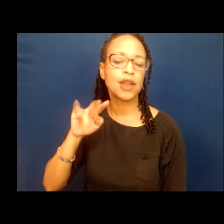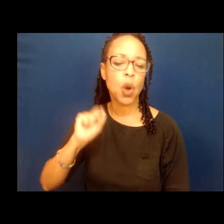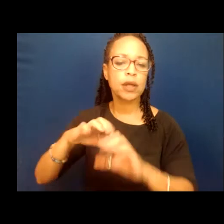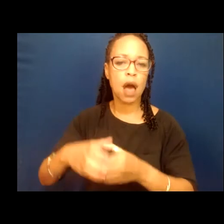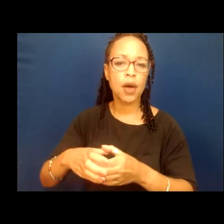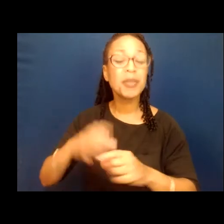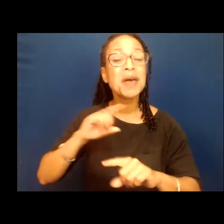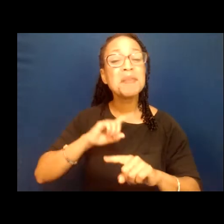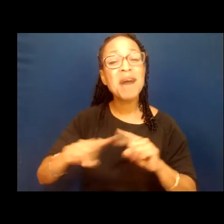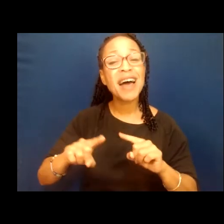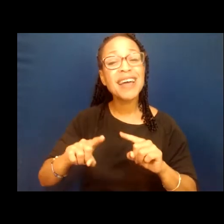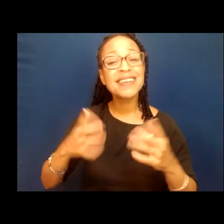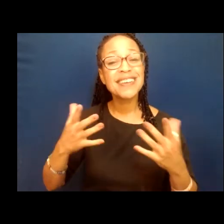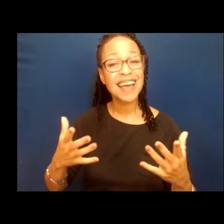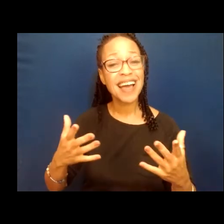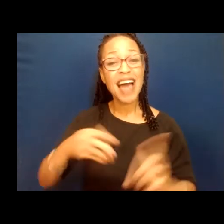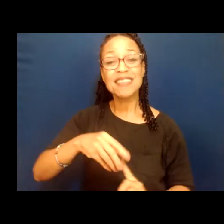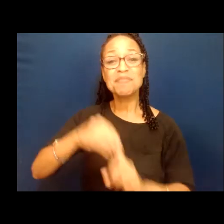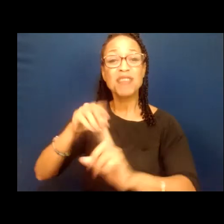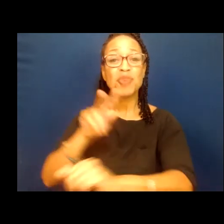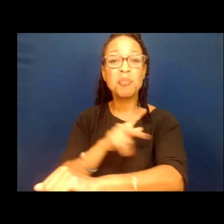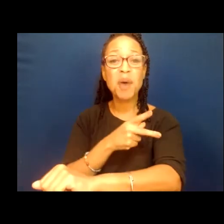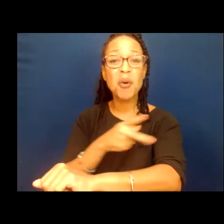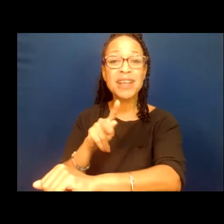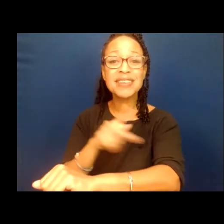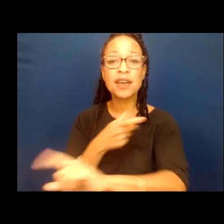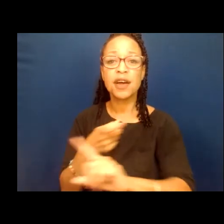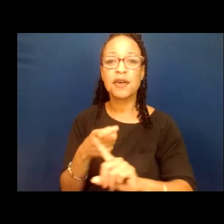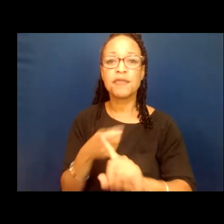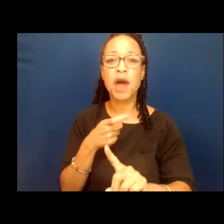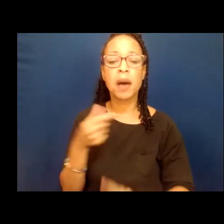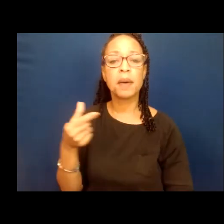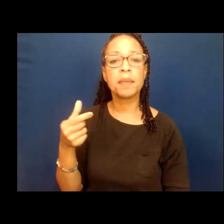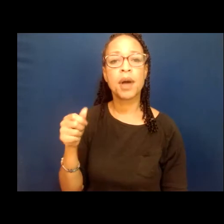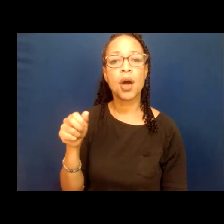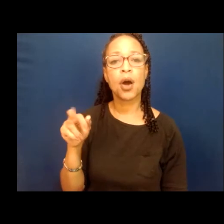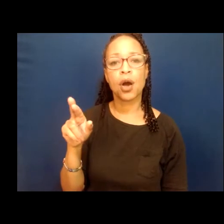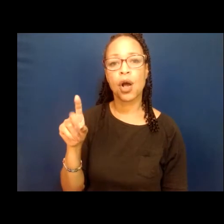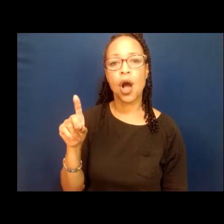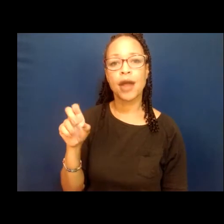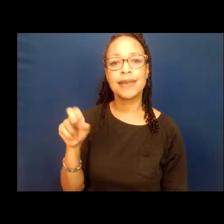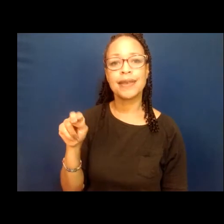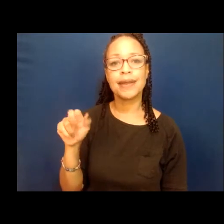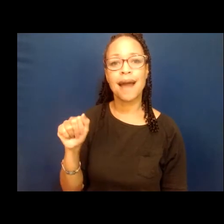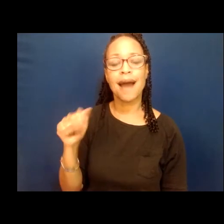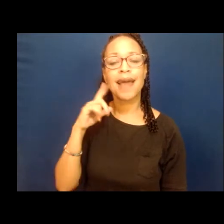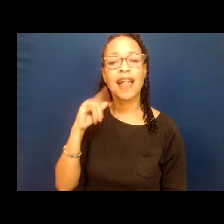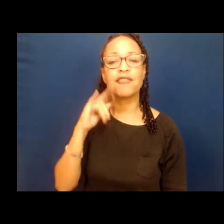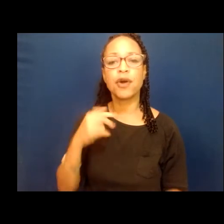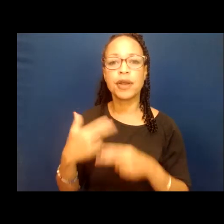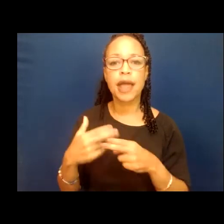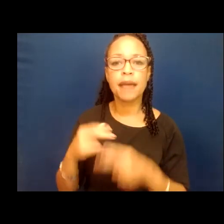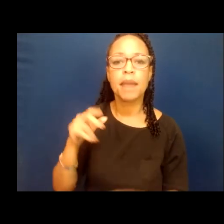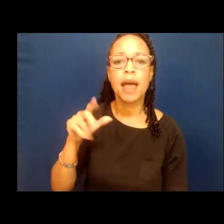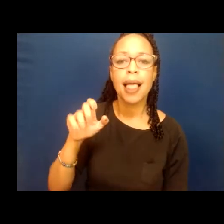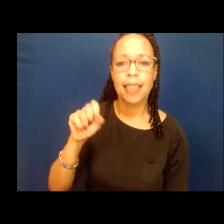introduce a special poet who hails from Gardena, California. Her name is Leslie Honore.